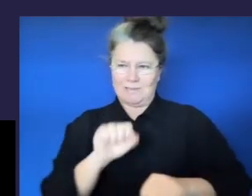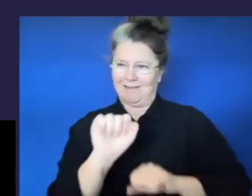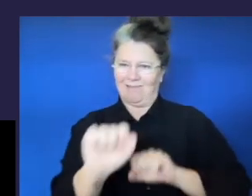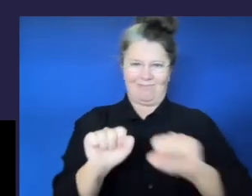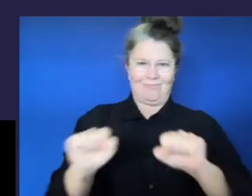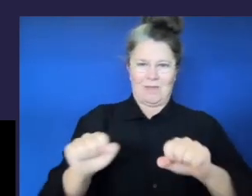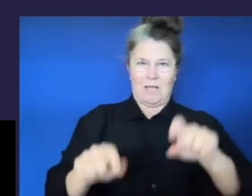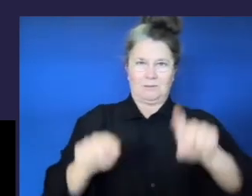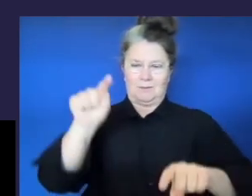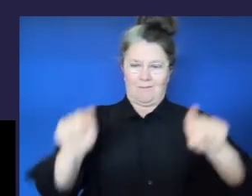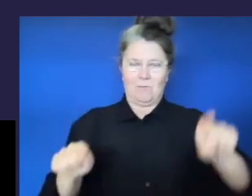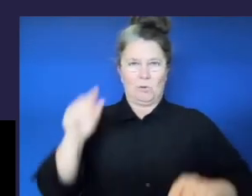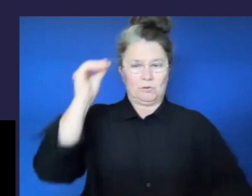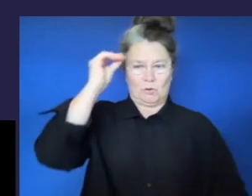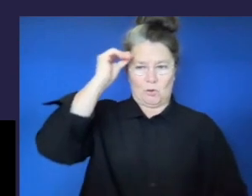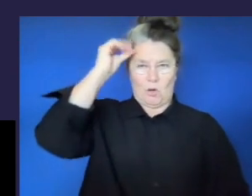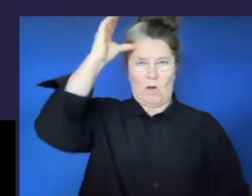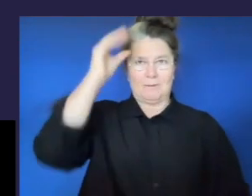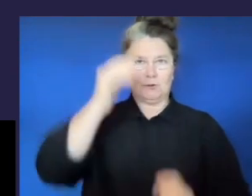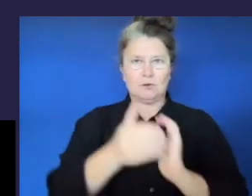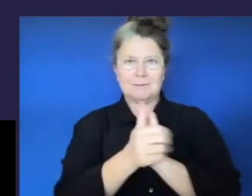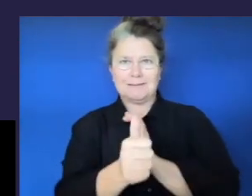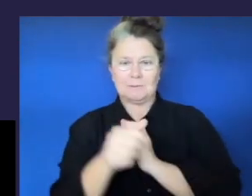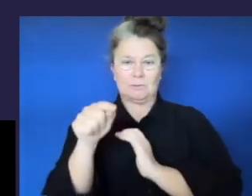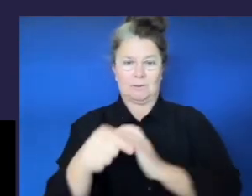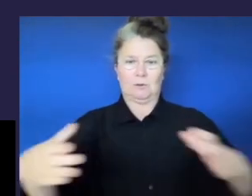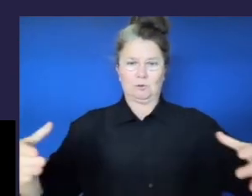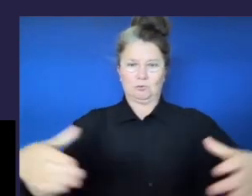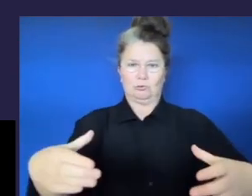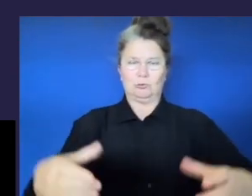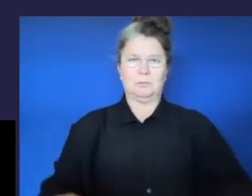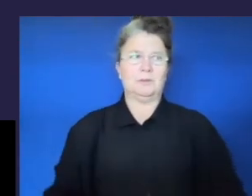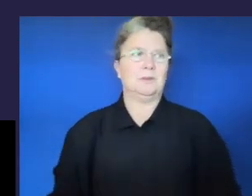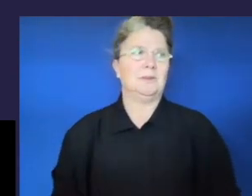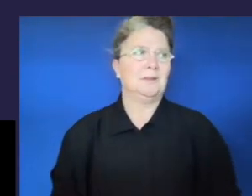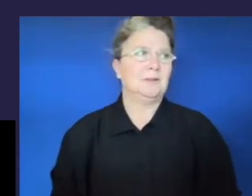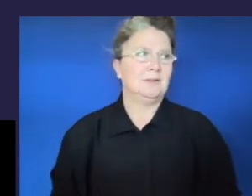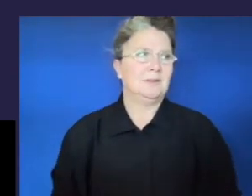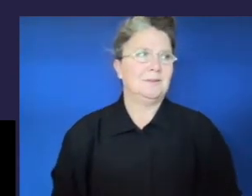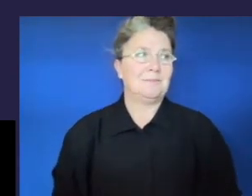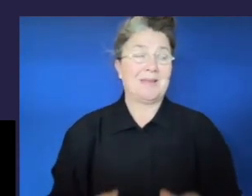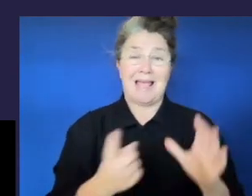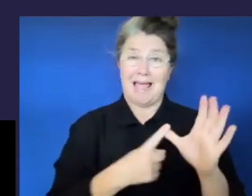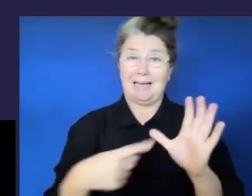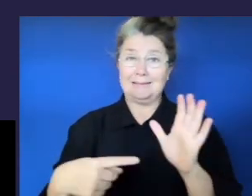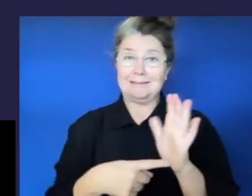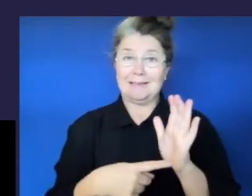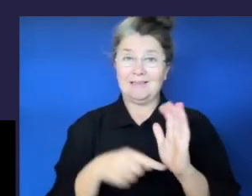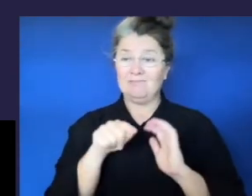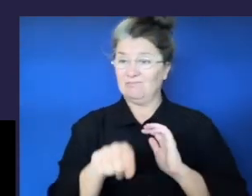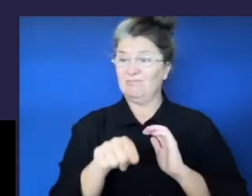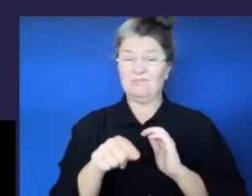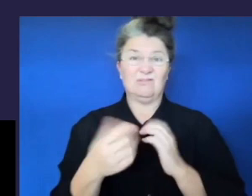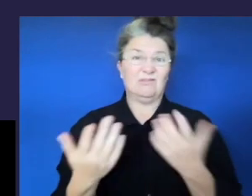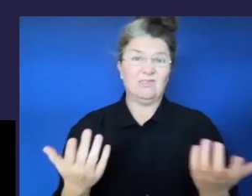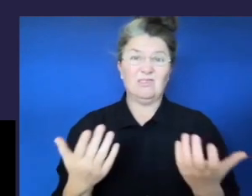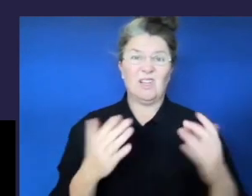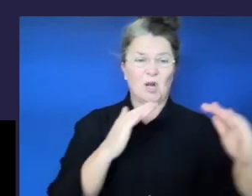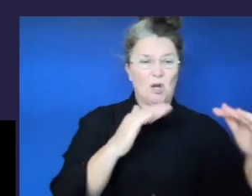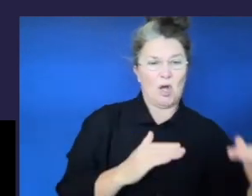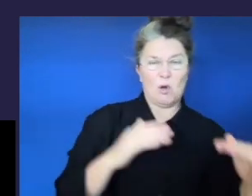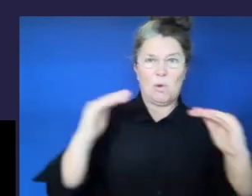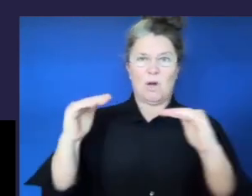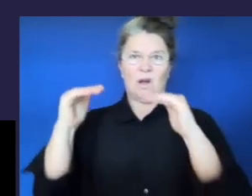the collective group. Assistive technology, which exists in both high-tech and low-tech forms to scaffold and provide